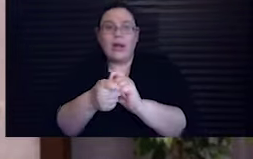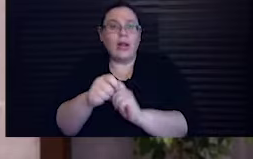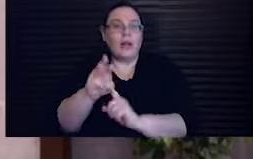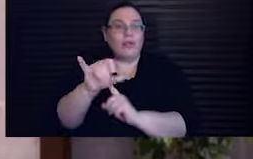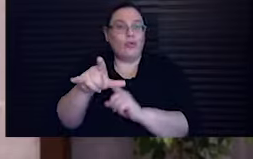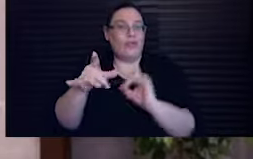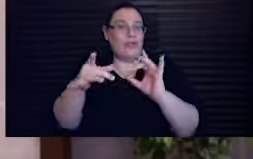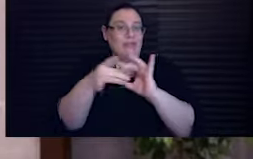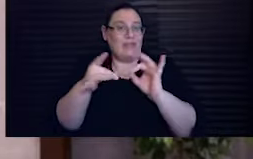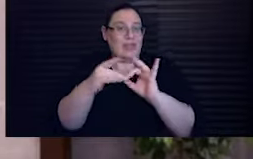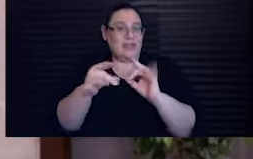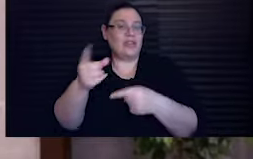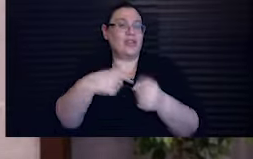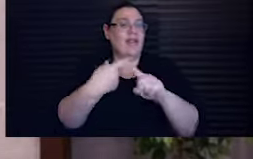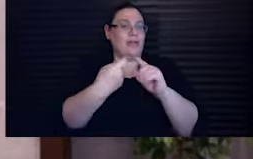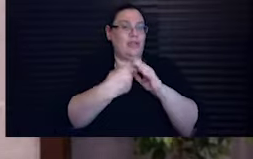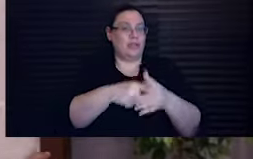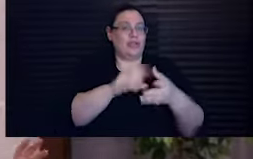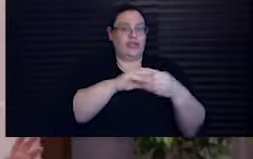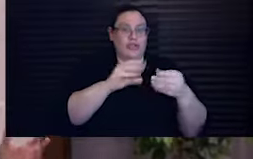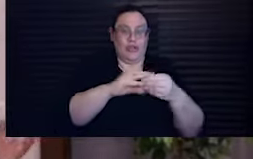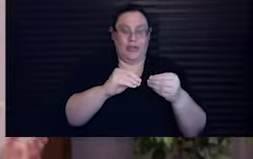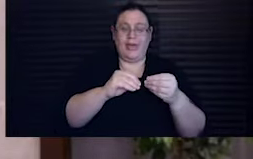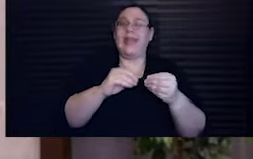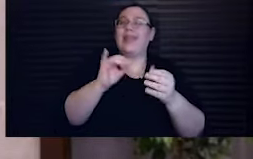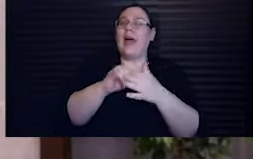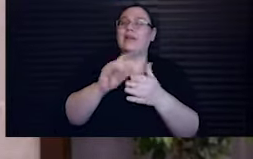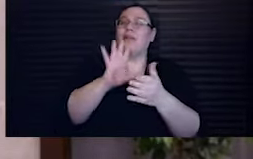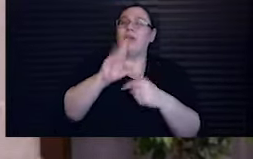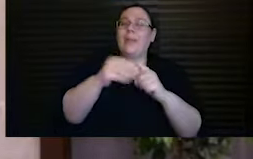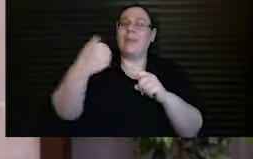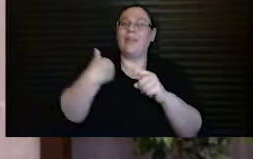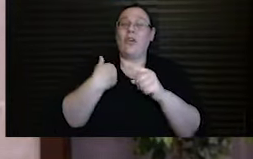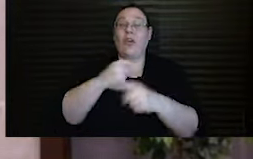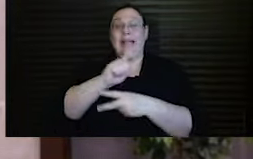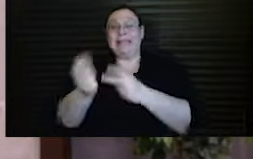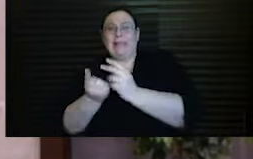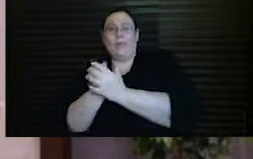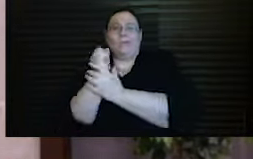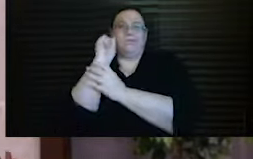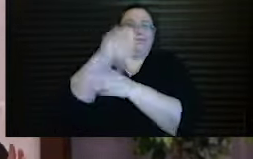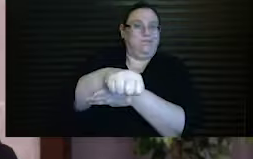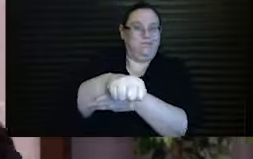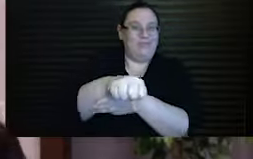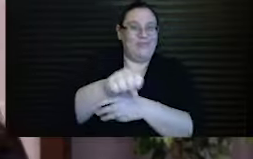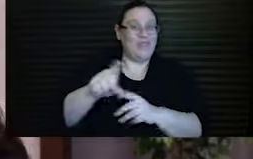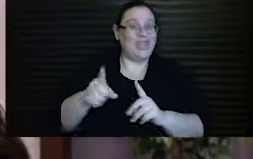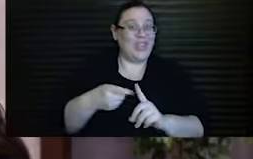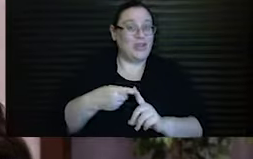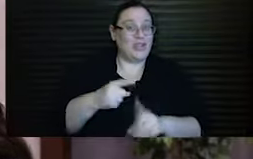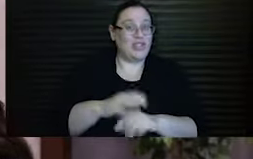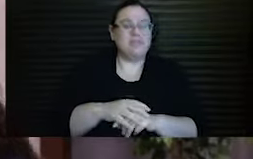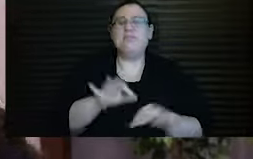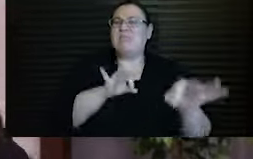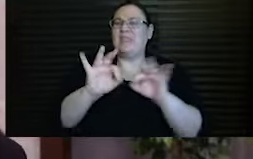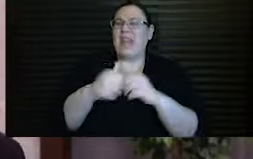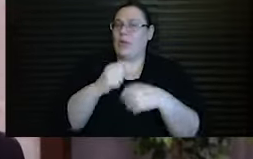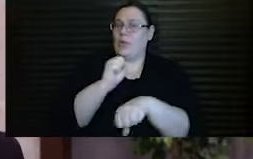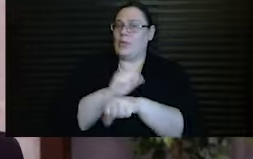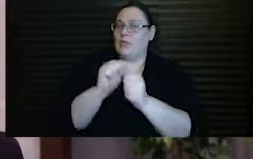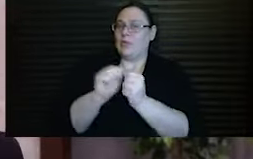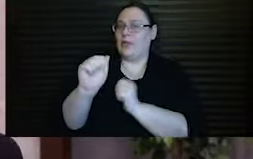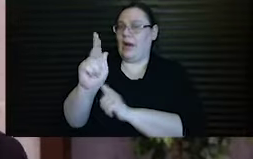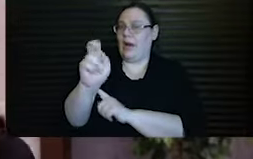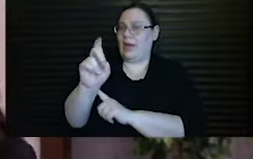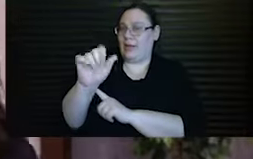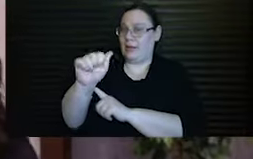of the original story. She calls this a subversive sequel. So here's how that works in the case of the Akedah, for